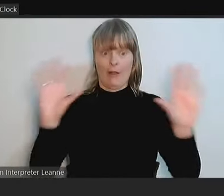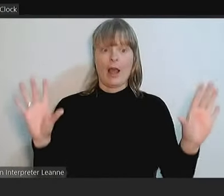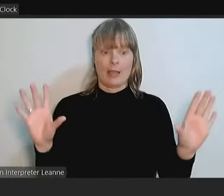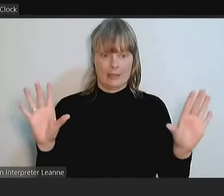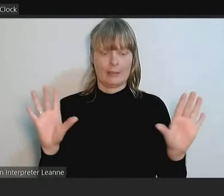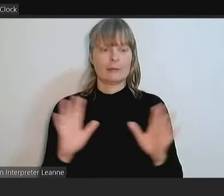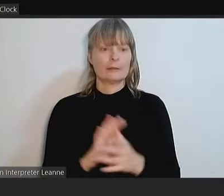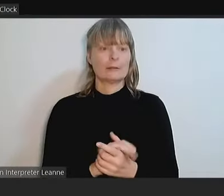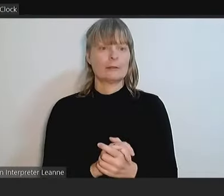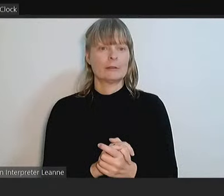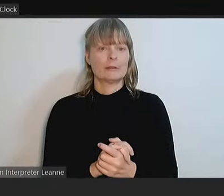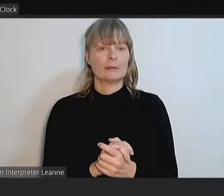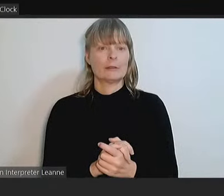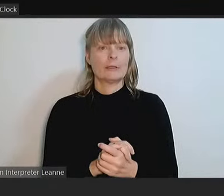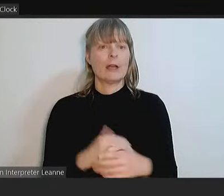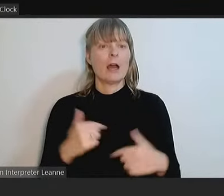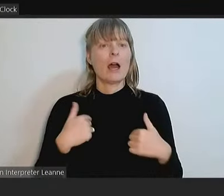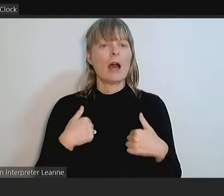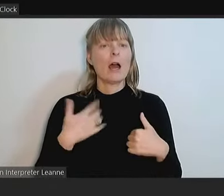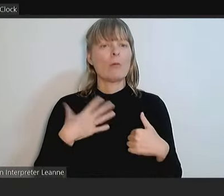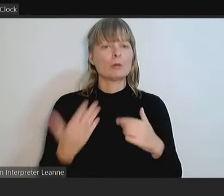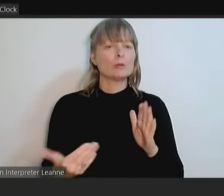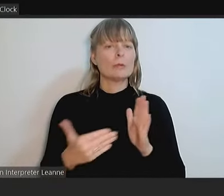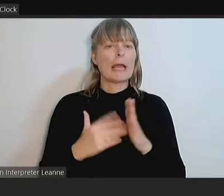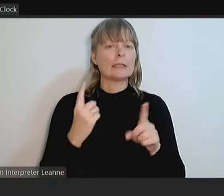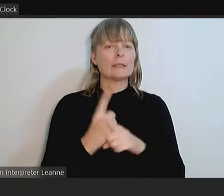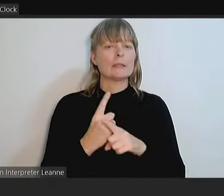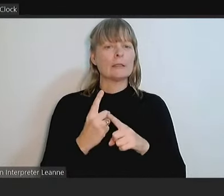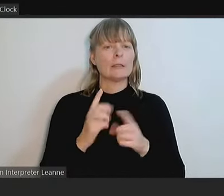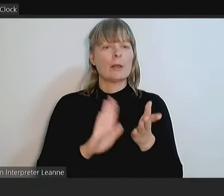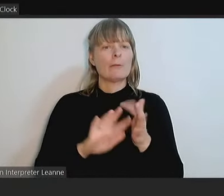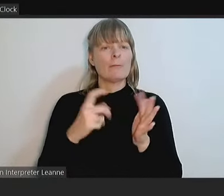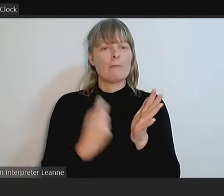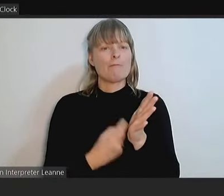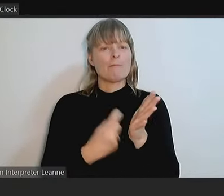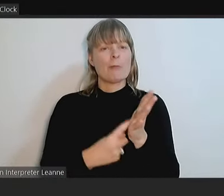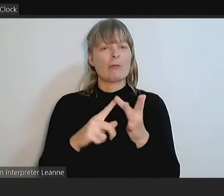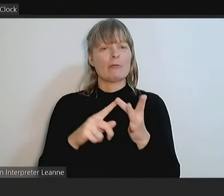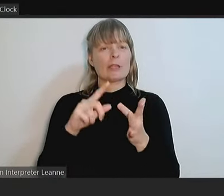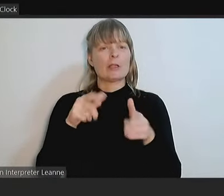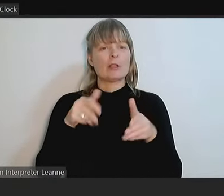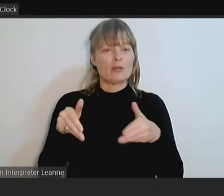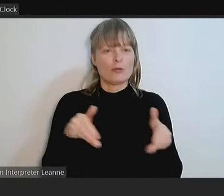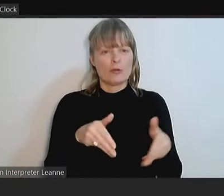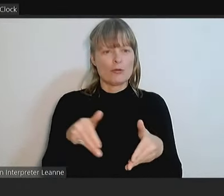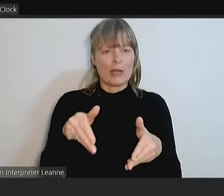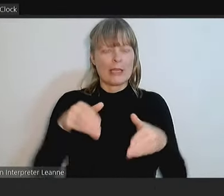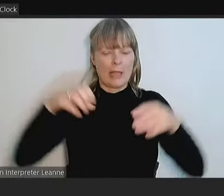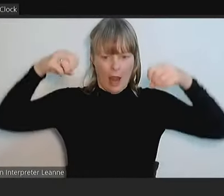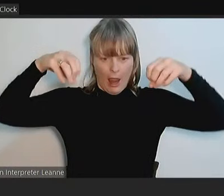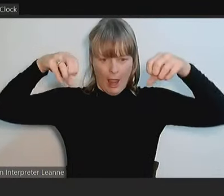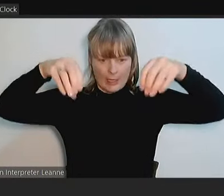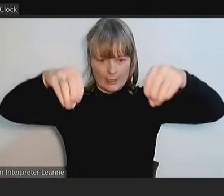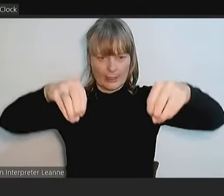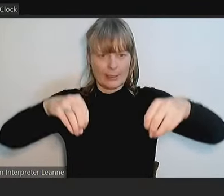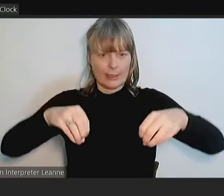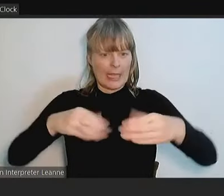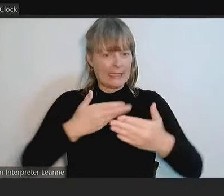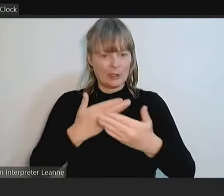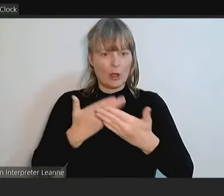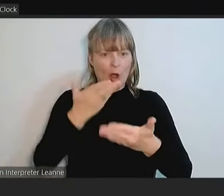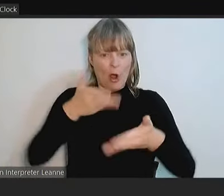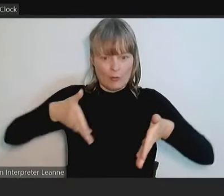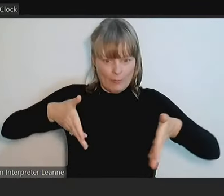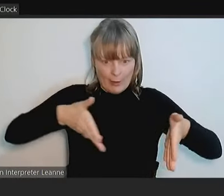reiterate that the Creek, Mary Creek lighting is not quite lighting at Mary Creek. It's just where the BT Connor Reserve